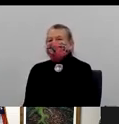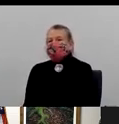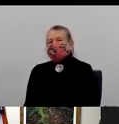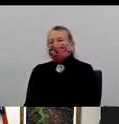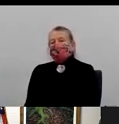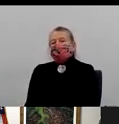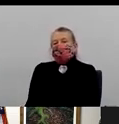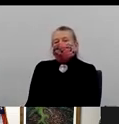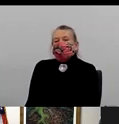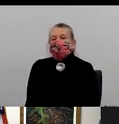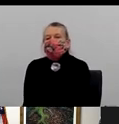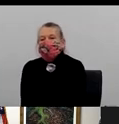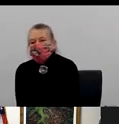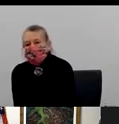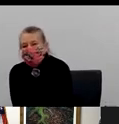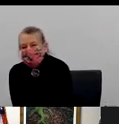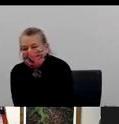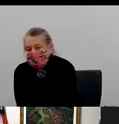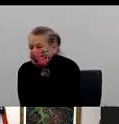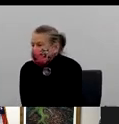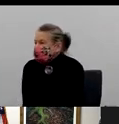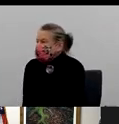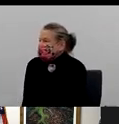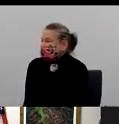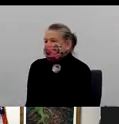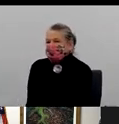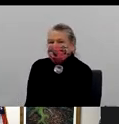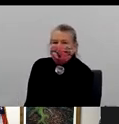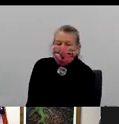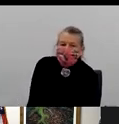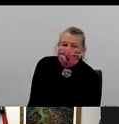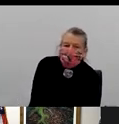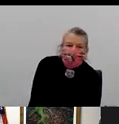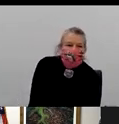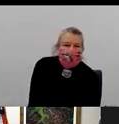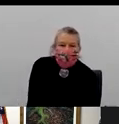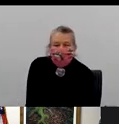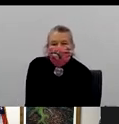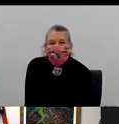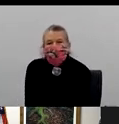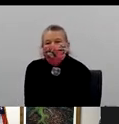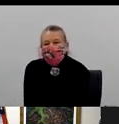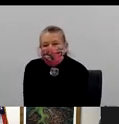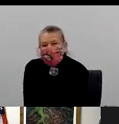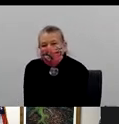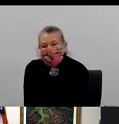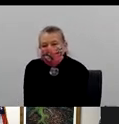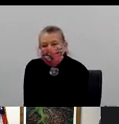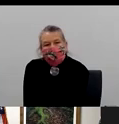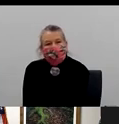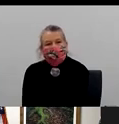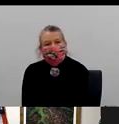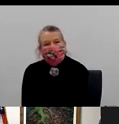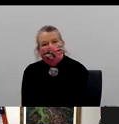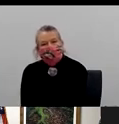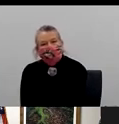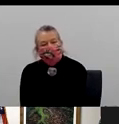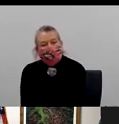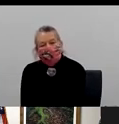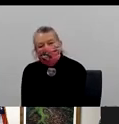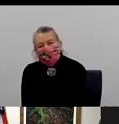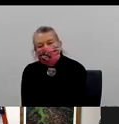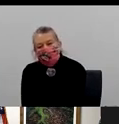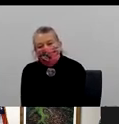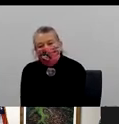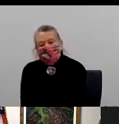Great. Um, well, Dr. Fenimore and Dr. Damron, Dr. Hendricks, thank you very, very much. I think that, that